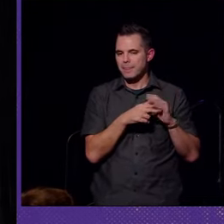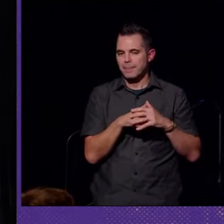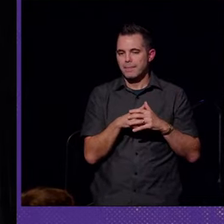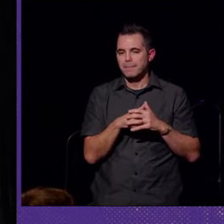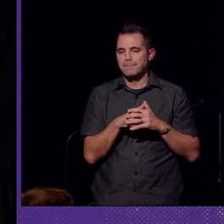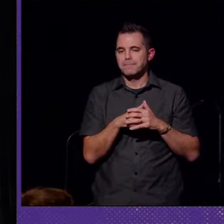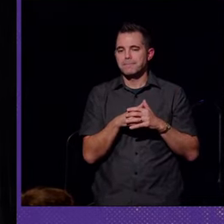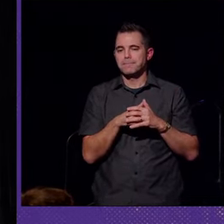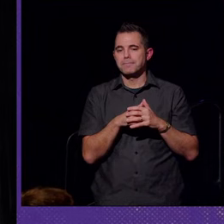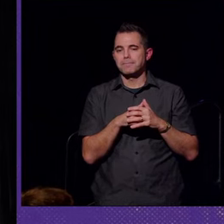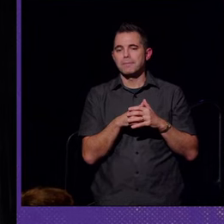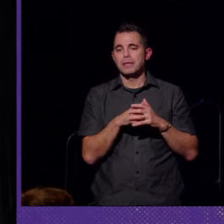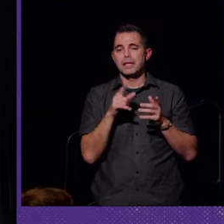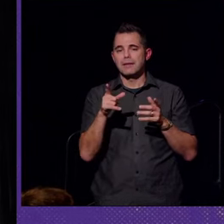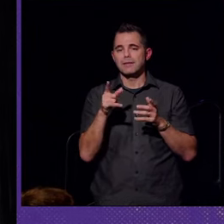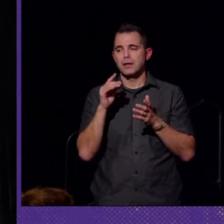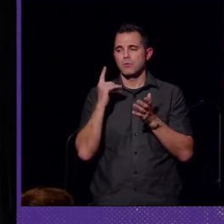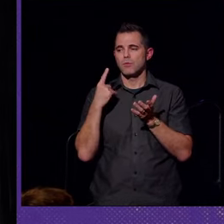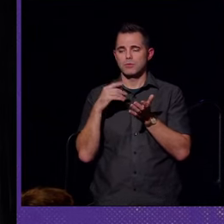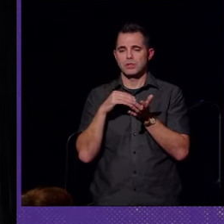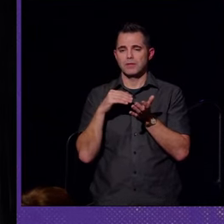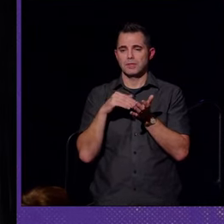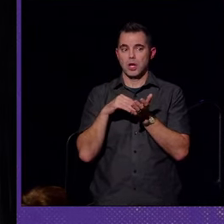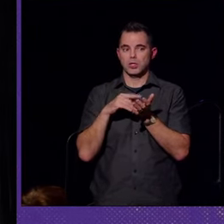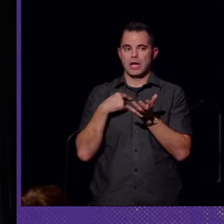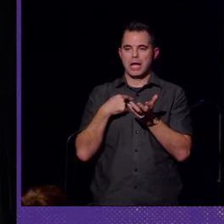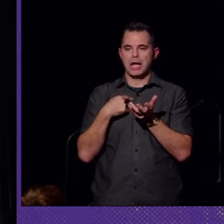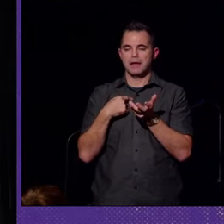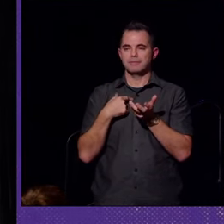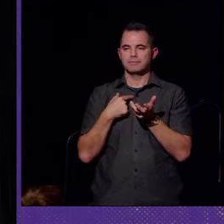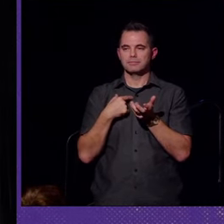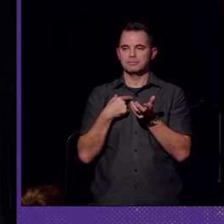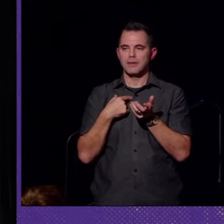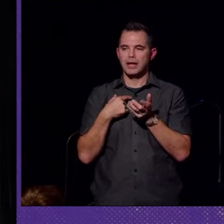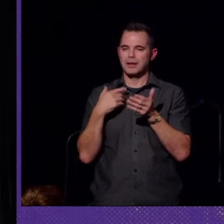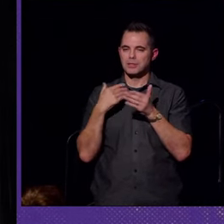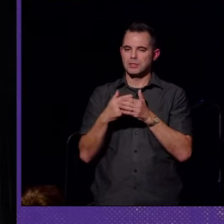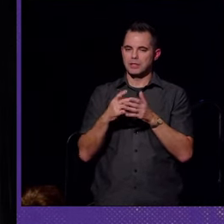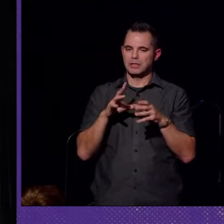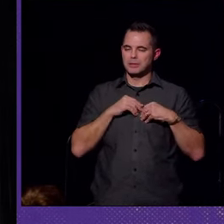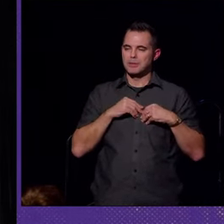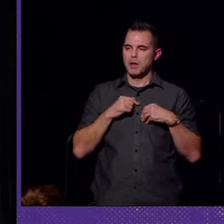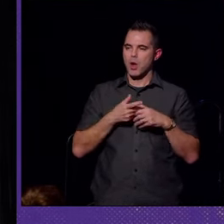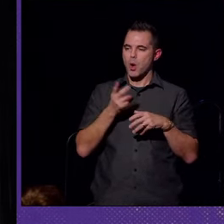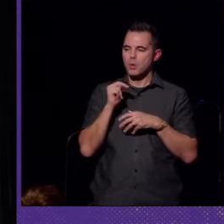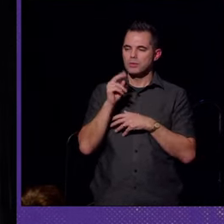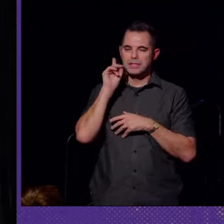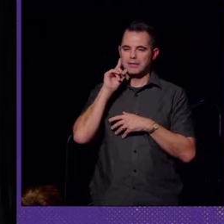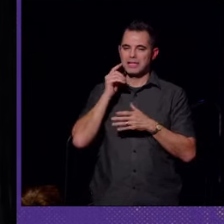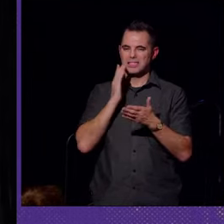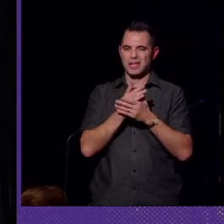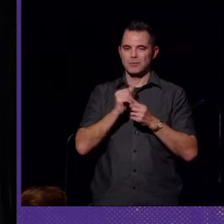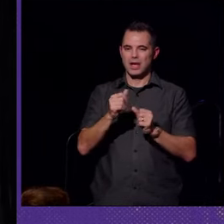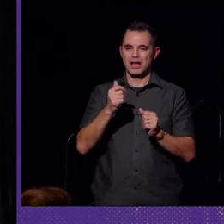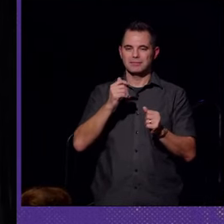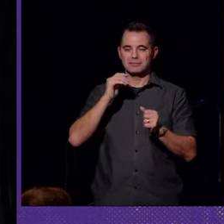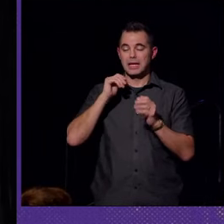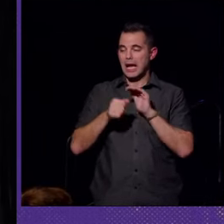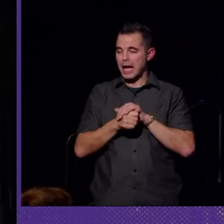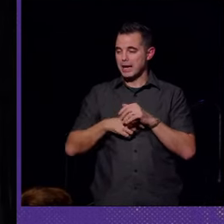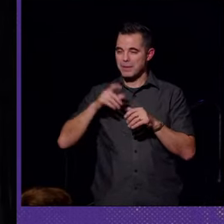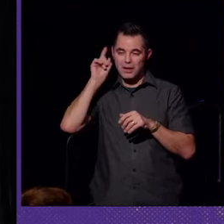Even years after, I came to term with my own deafness and stopped trying to hide my hearing aids with my hair.